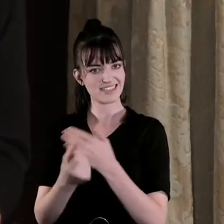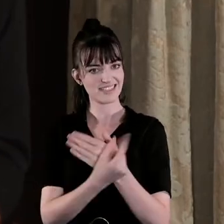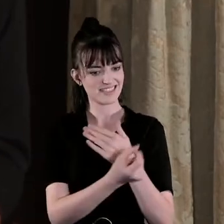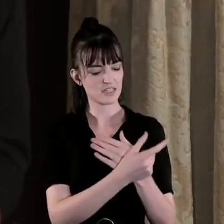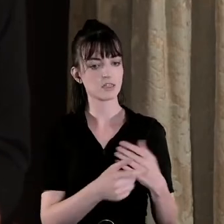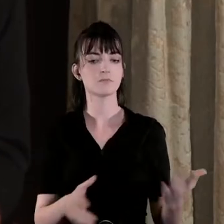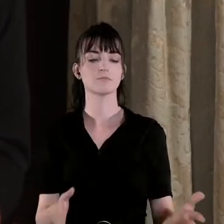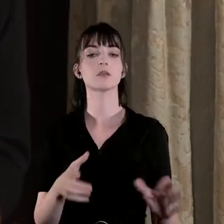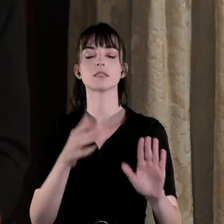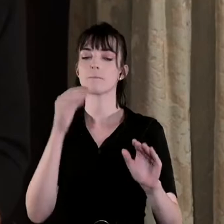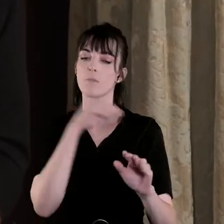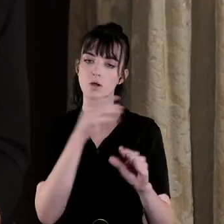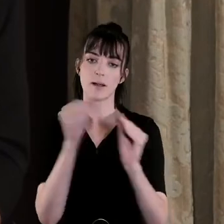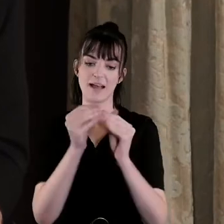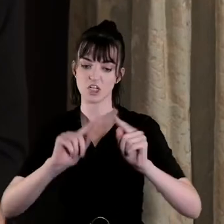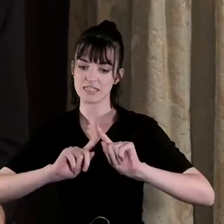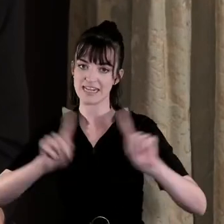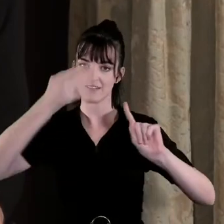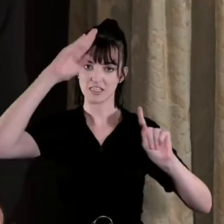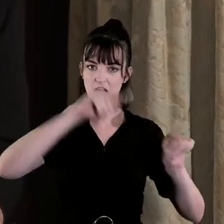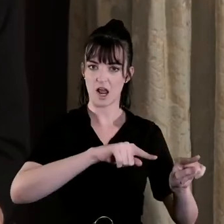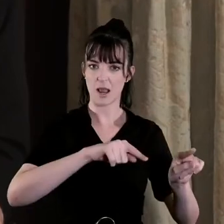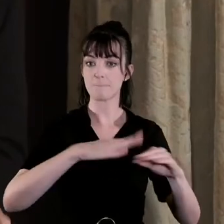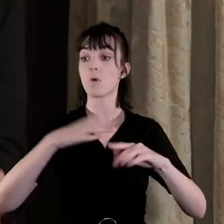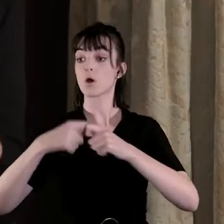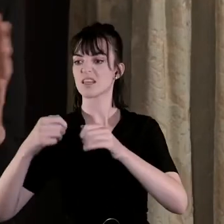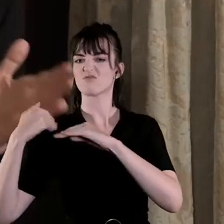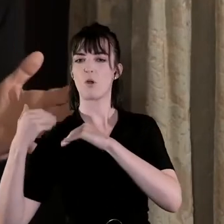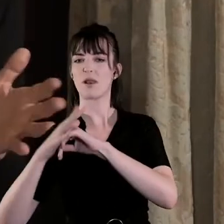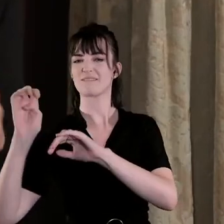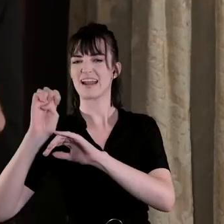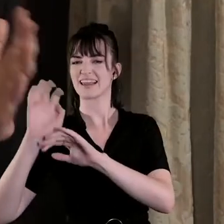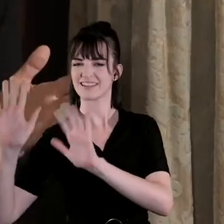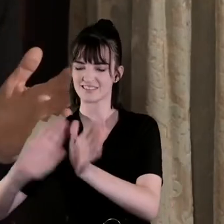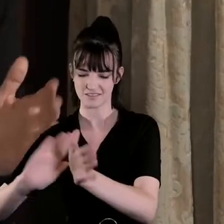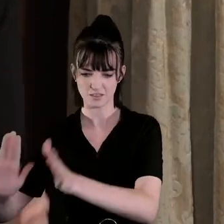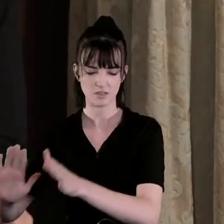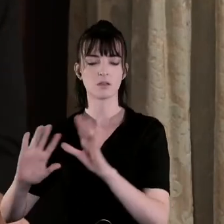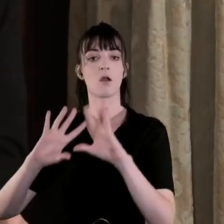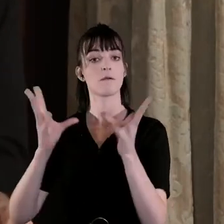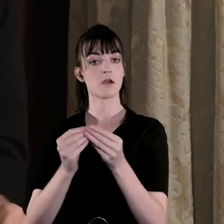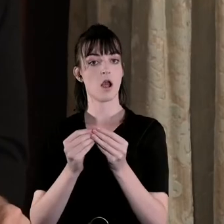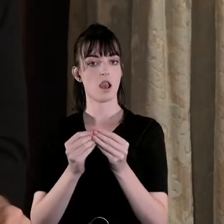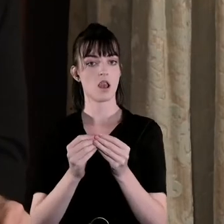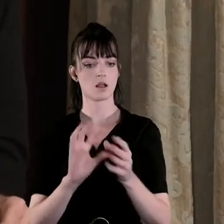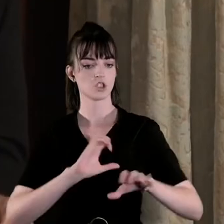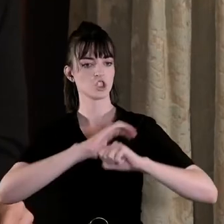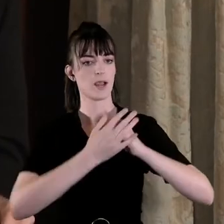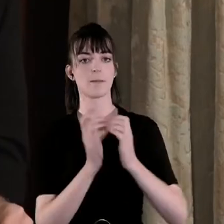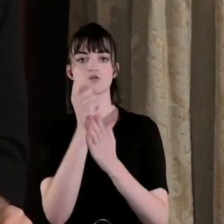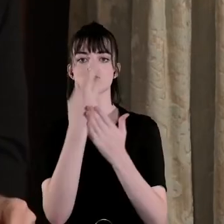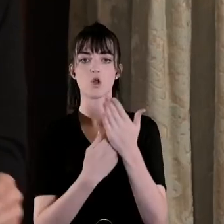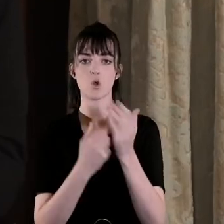Ireland more than the role of Britain in determining in overall parameters of the both